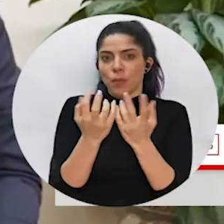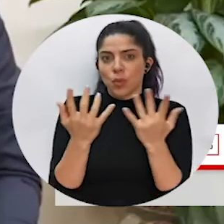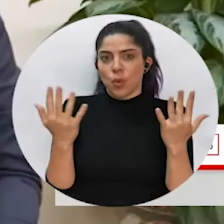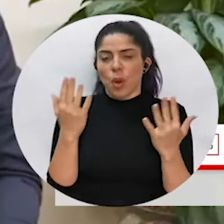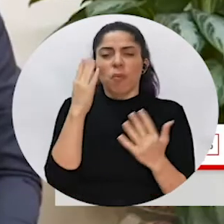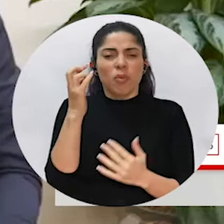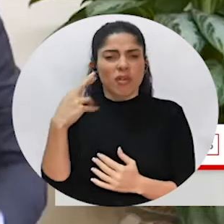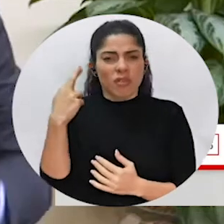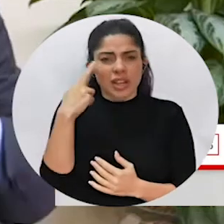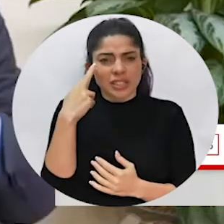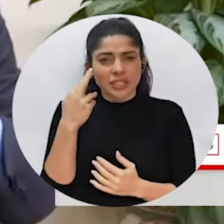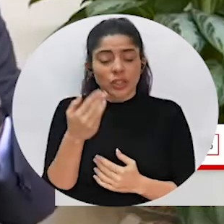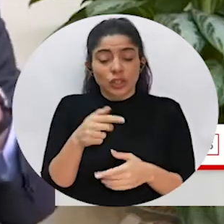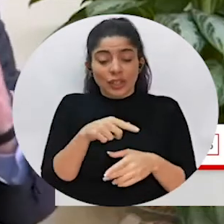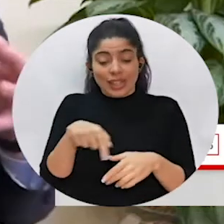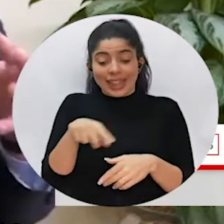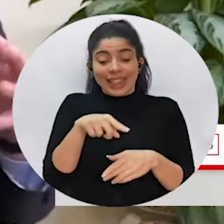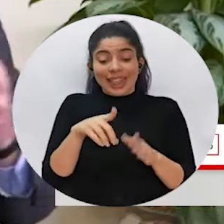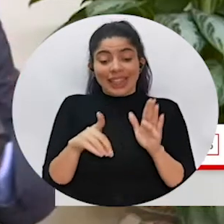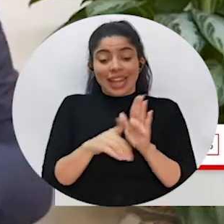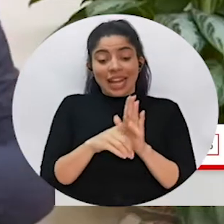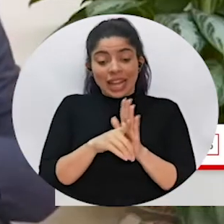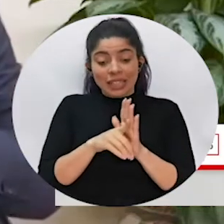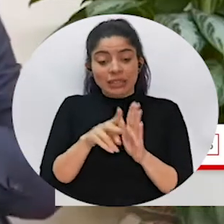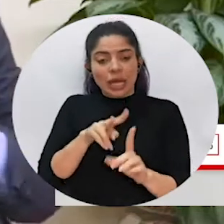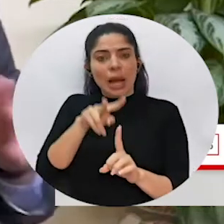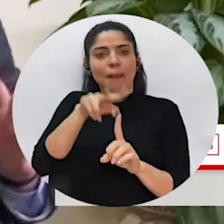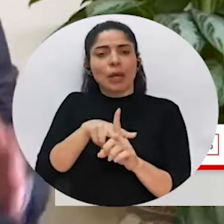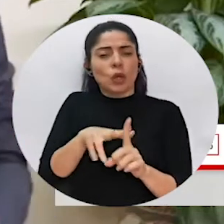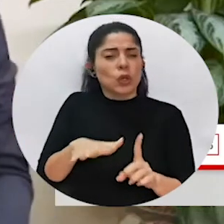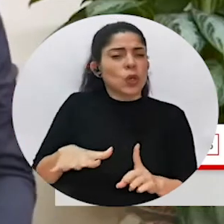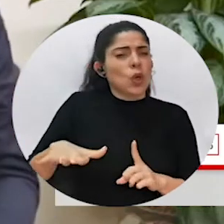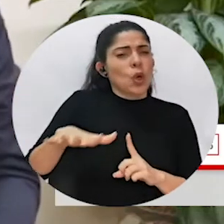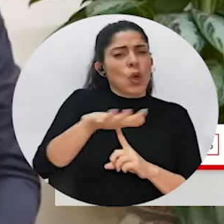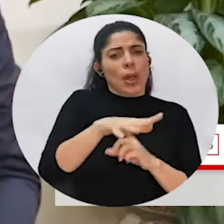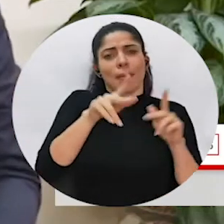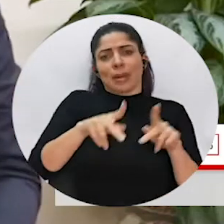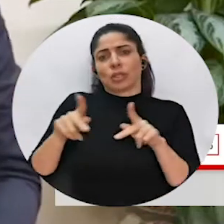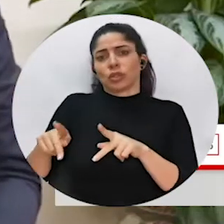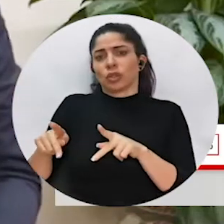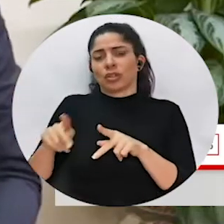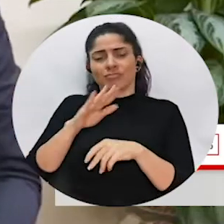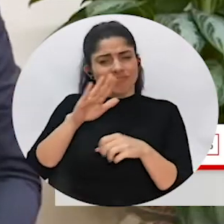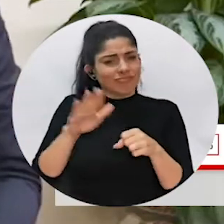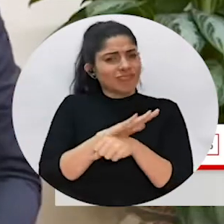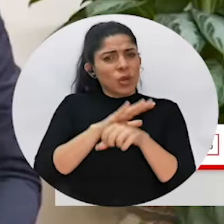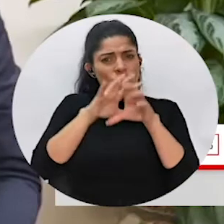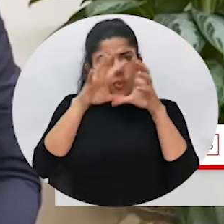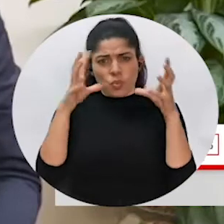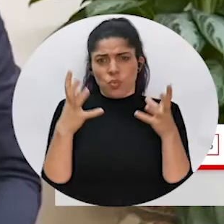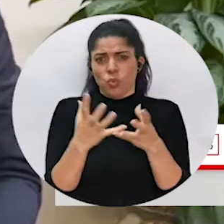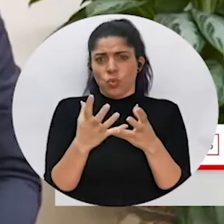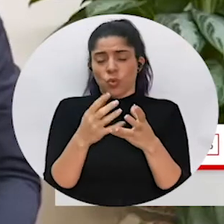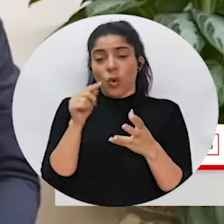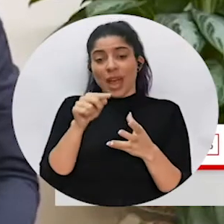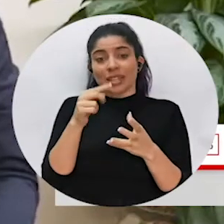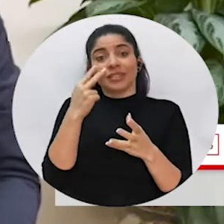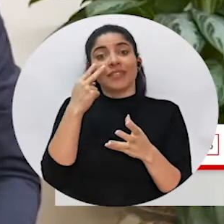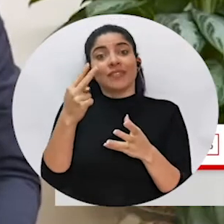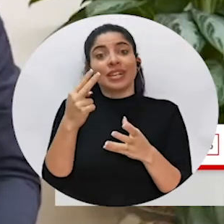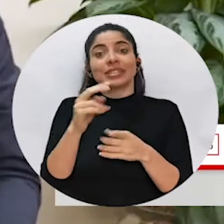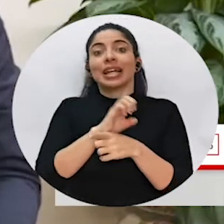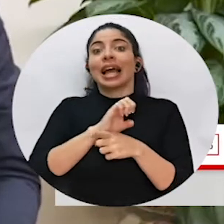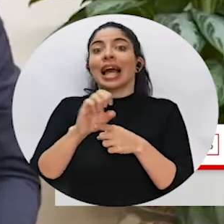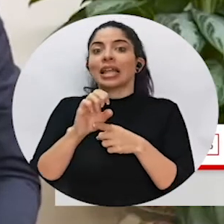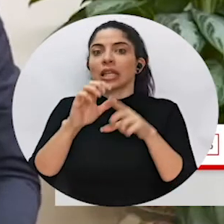reason for that. It's a set of rights that cover all of the people around the world. And it's a worldview